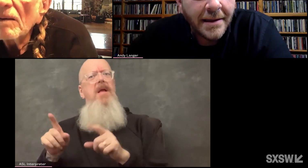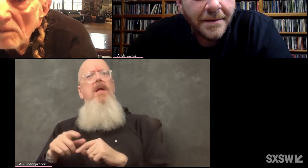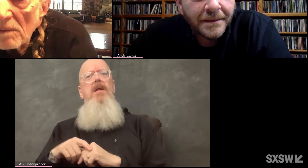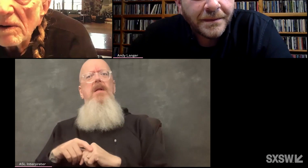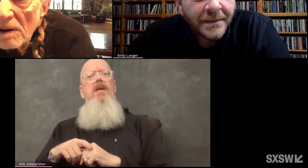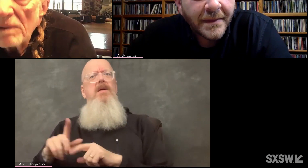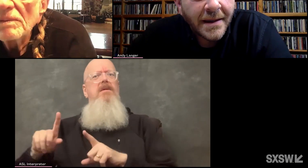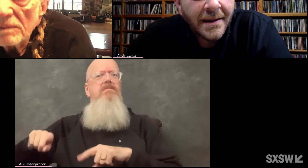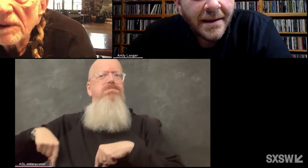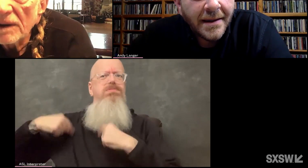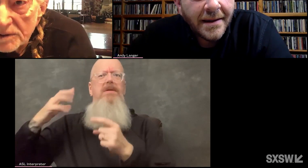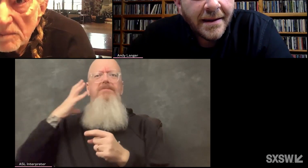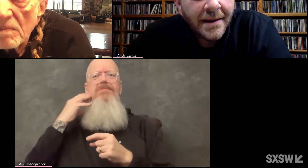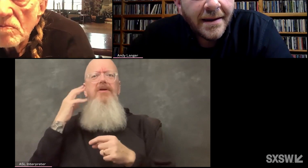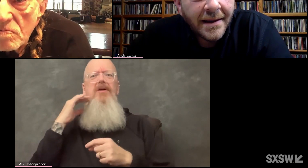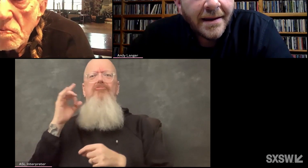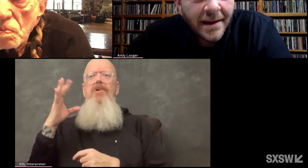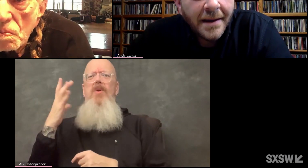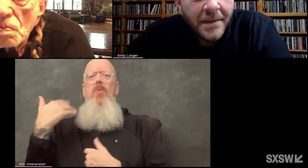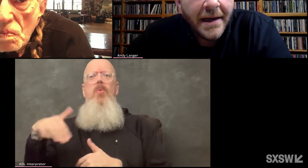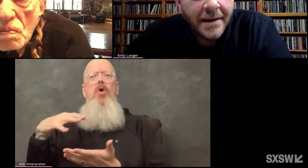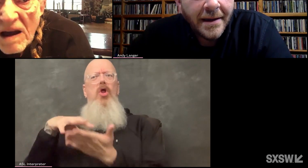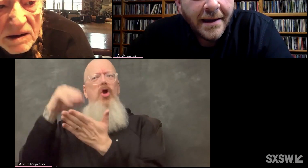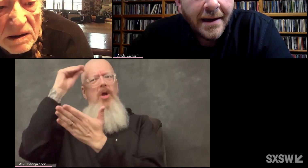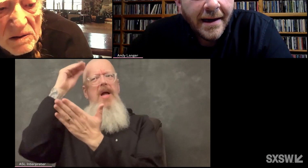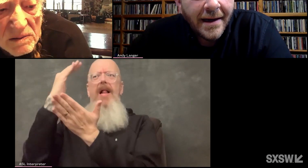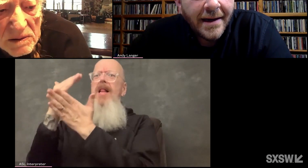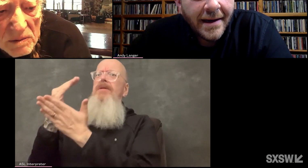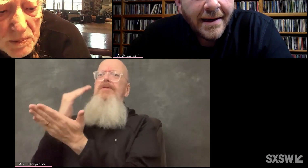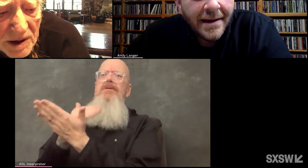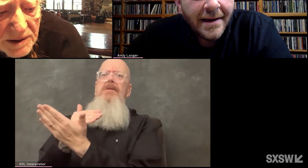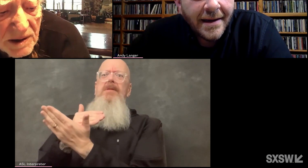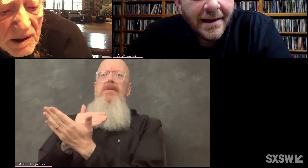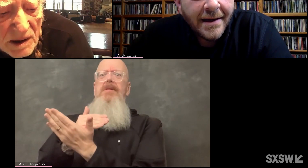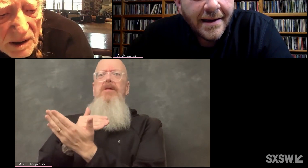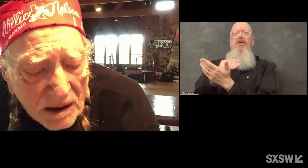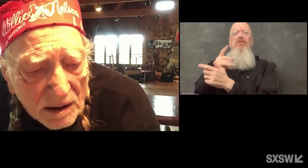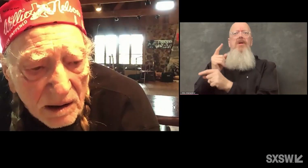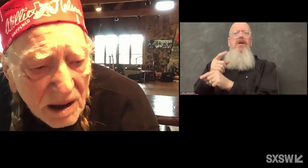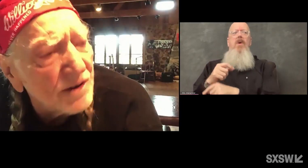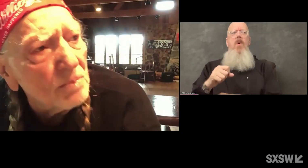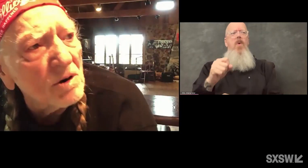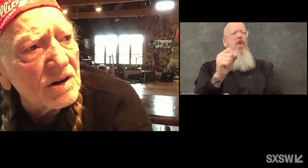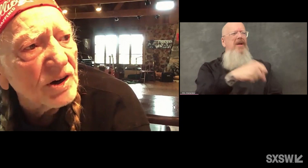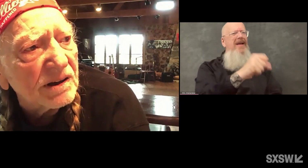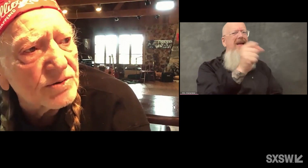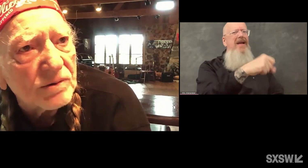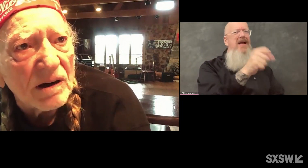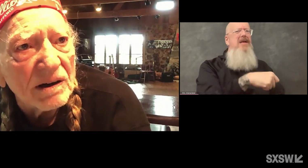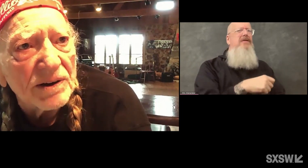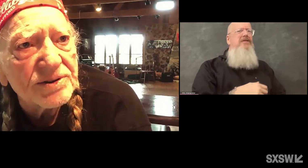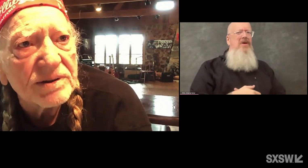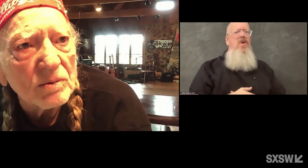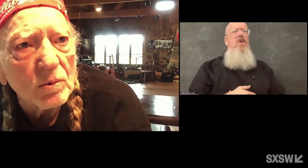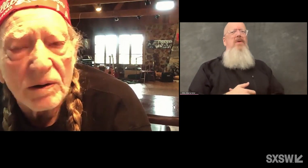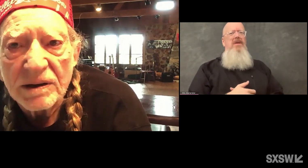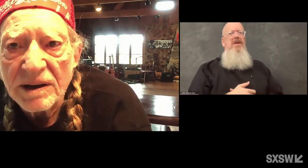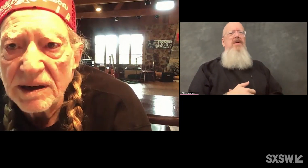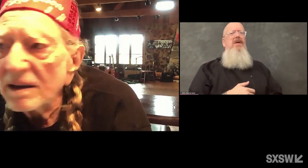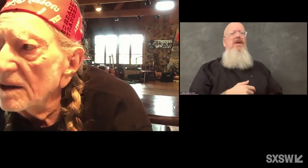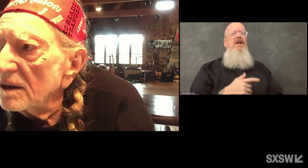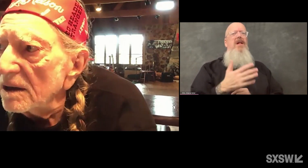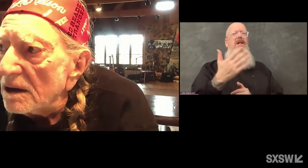or so, hasn't it? Yeah, it has. I mean, we played last March, I guess, was our last